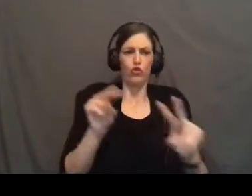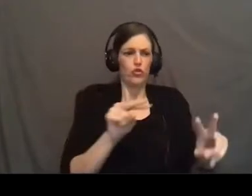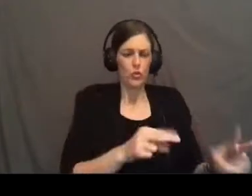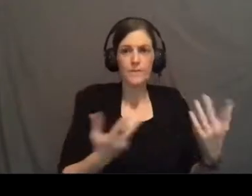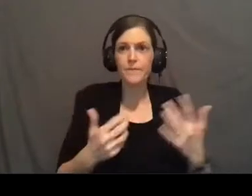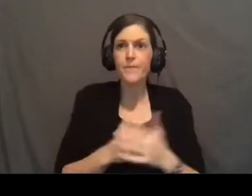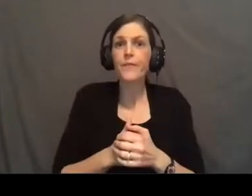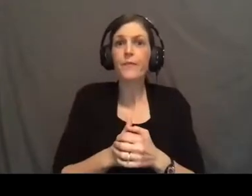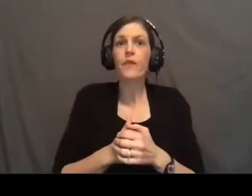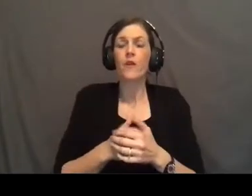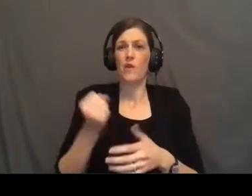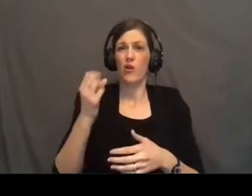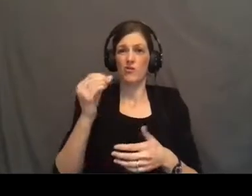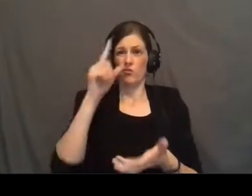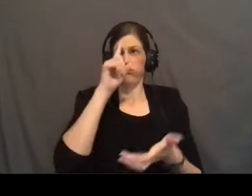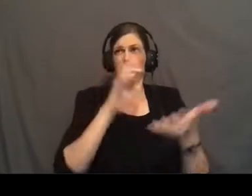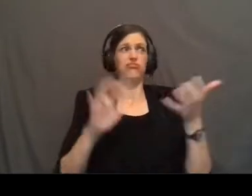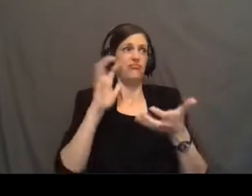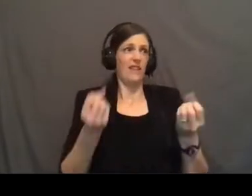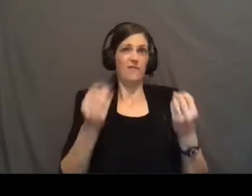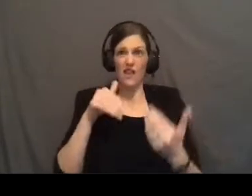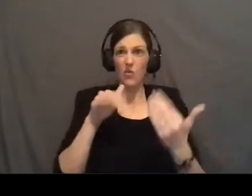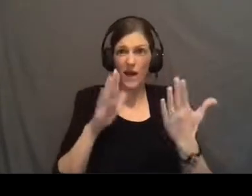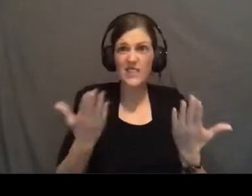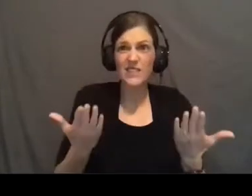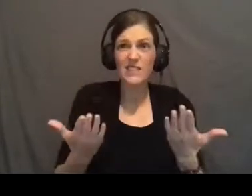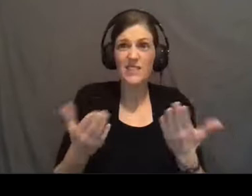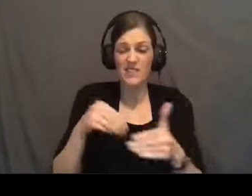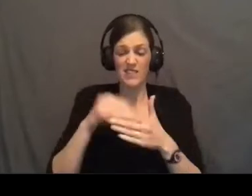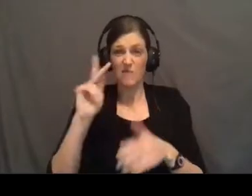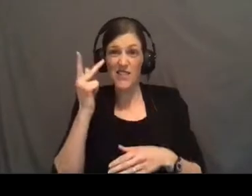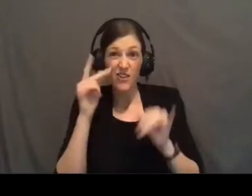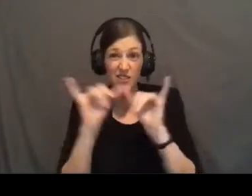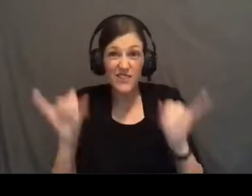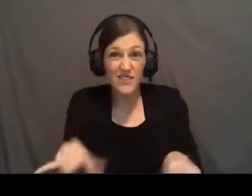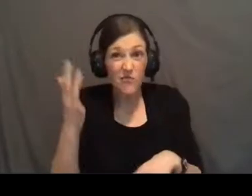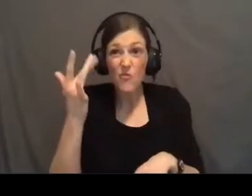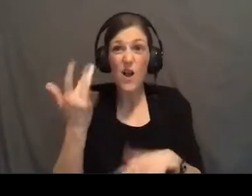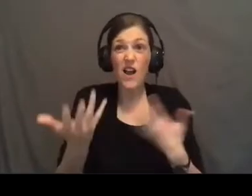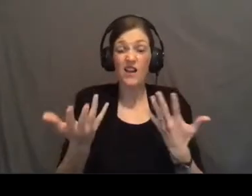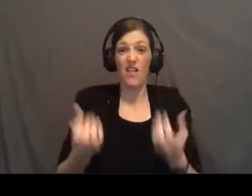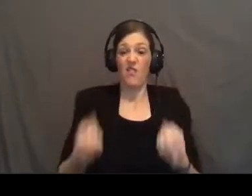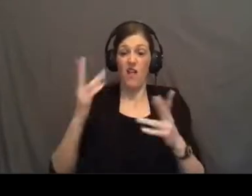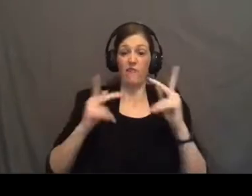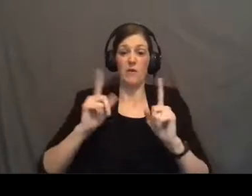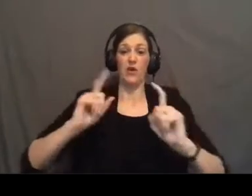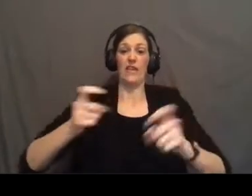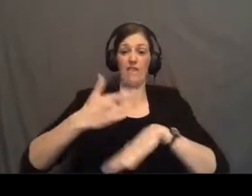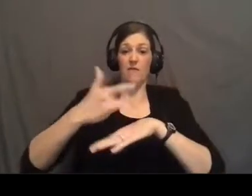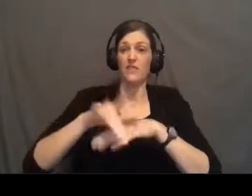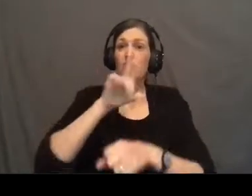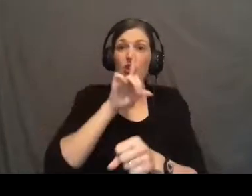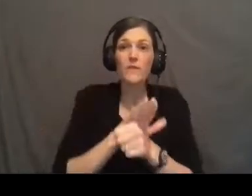We are so disillusioned in a lot of ways, disillusioned in our political system because a lot of people just give a lot of empty promises, and you just